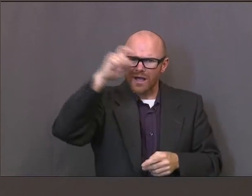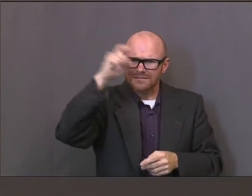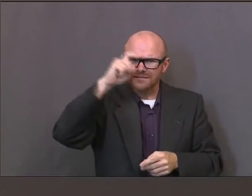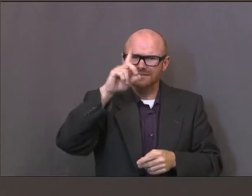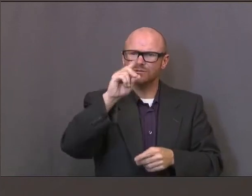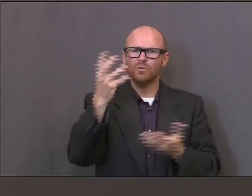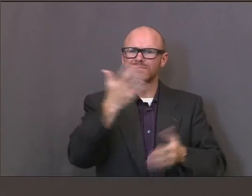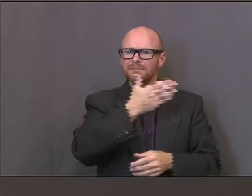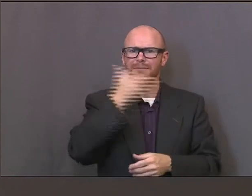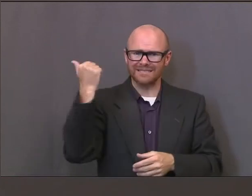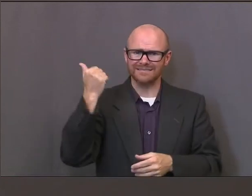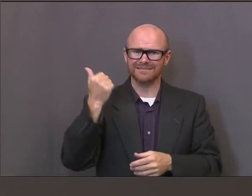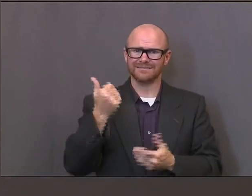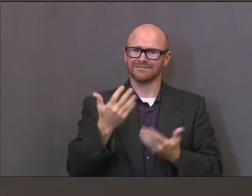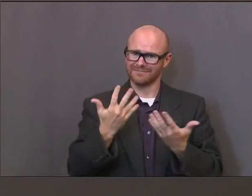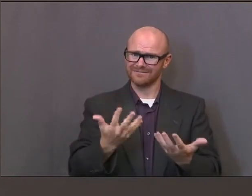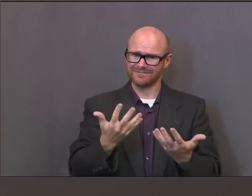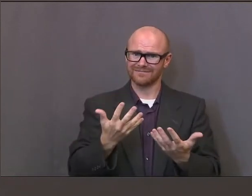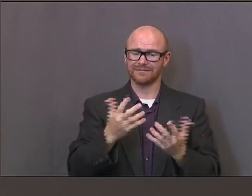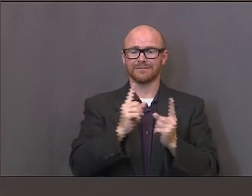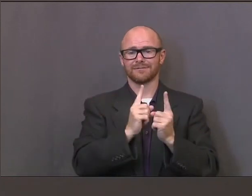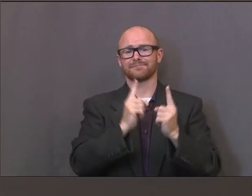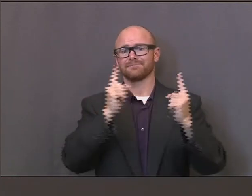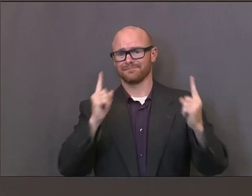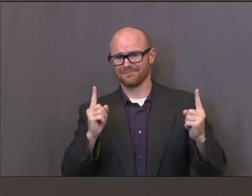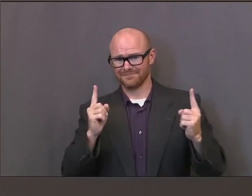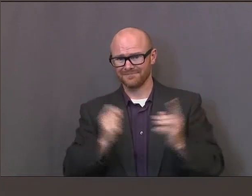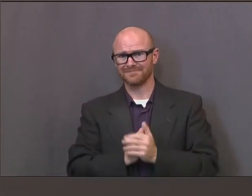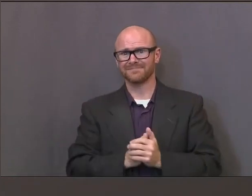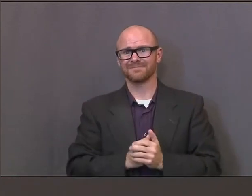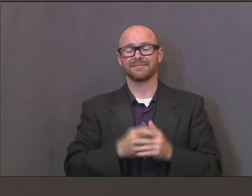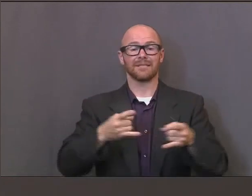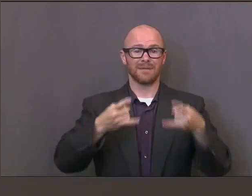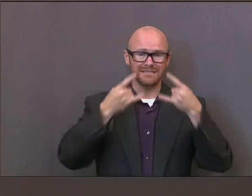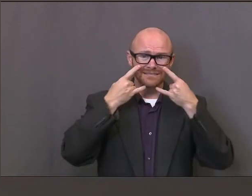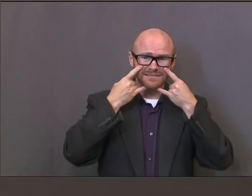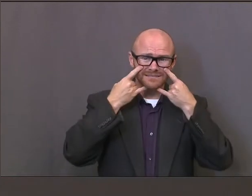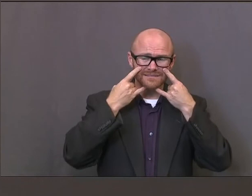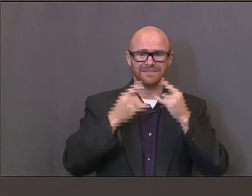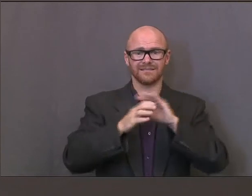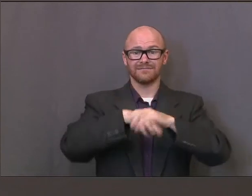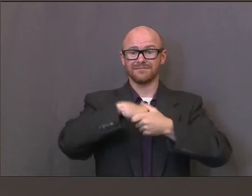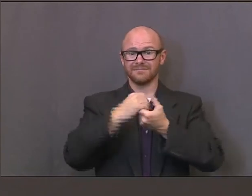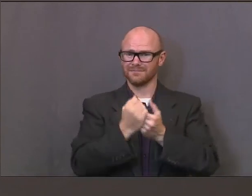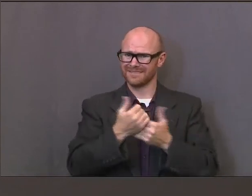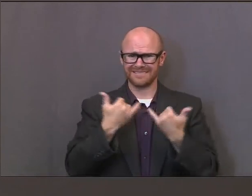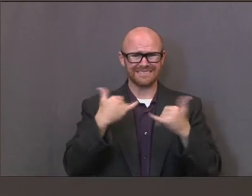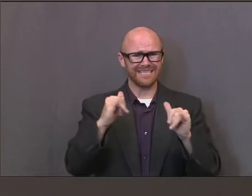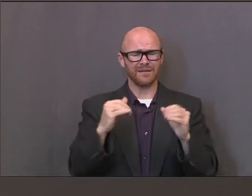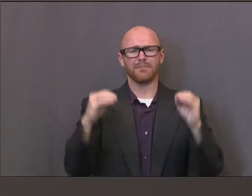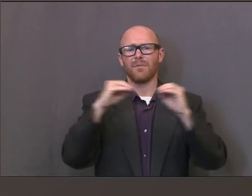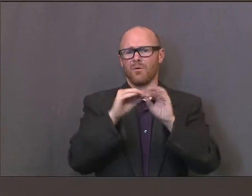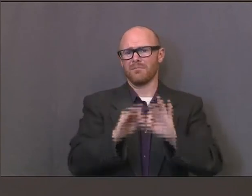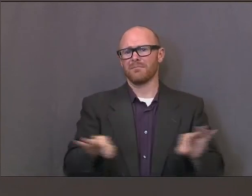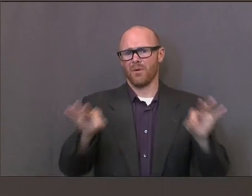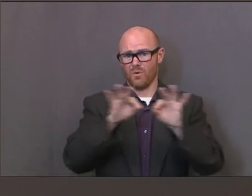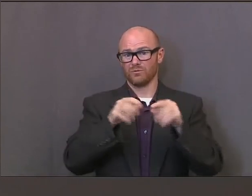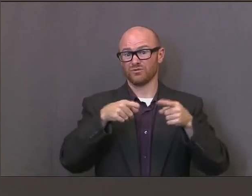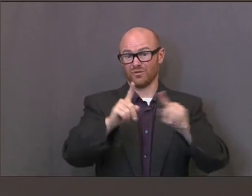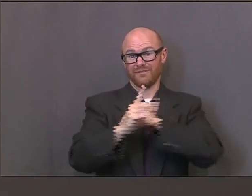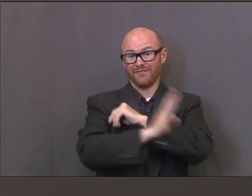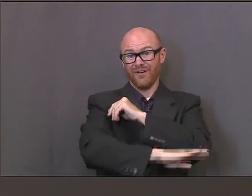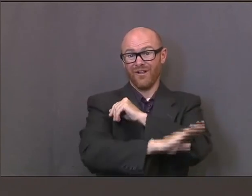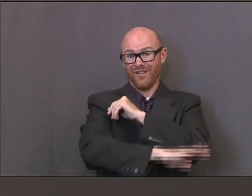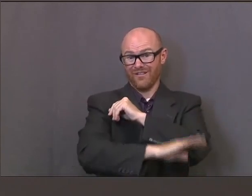most effective and efficient way social distancing and wearing the mask become more important now as we go into the fall time of the year